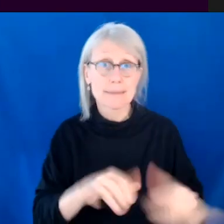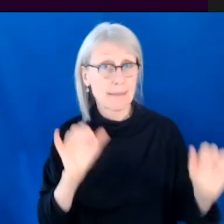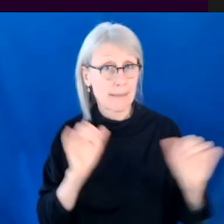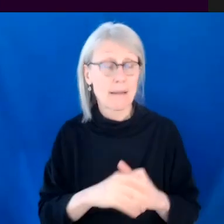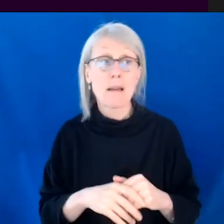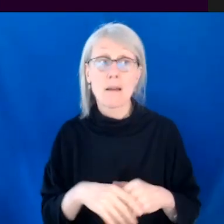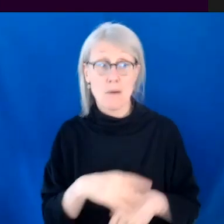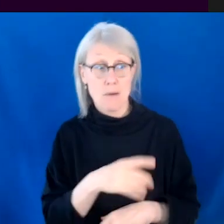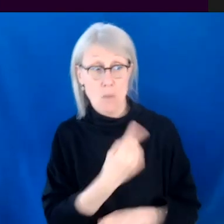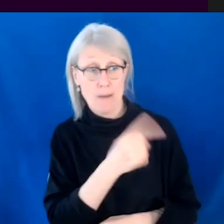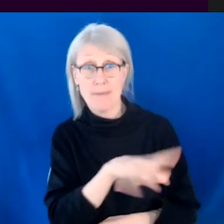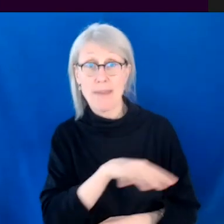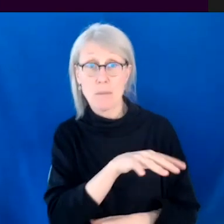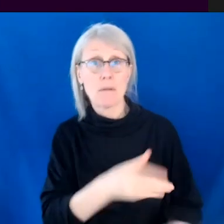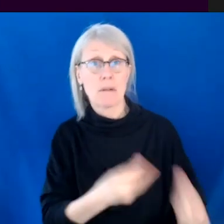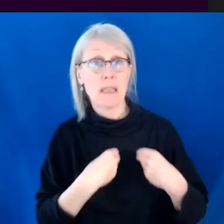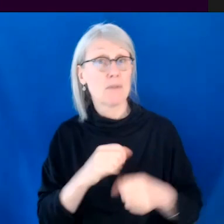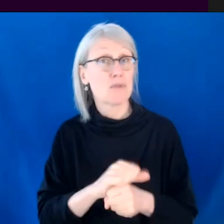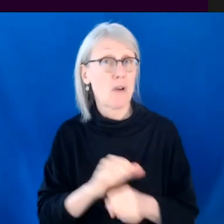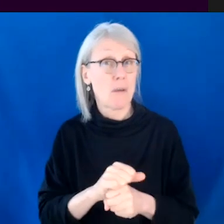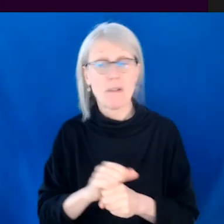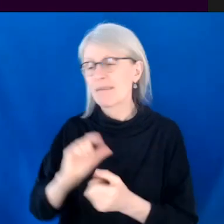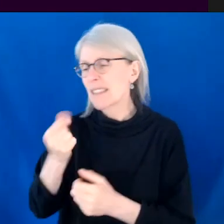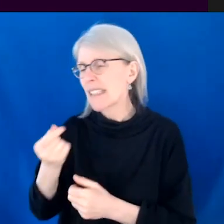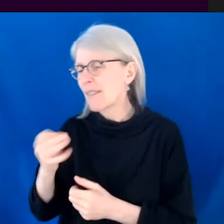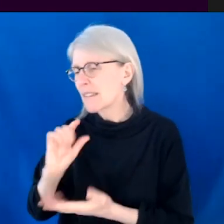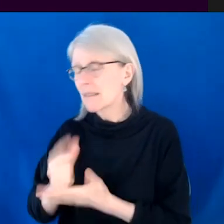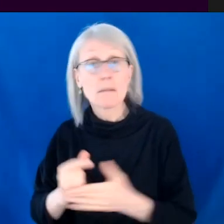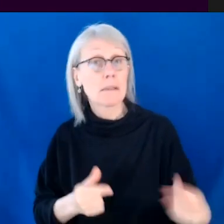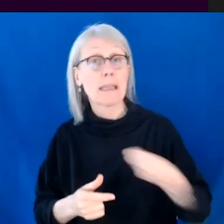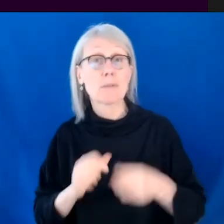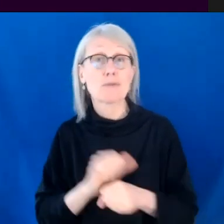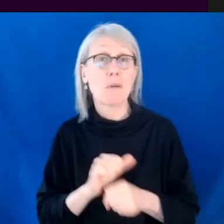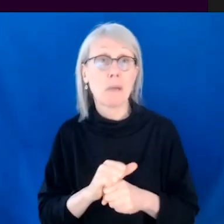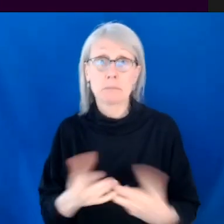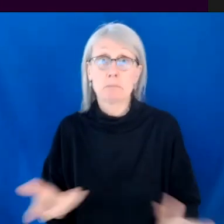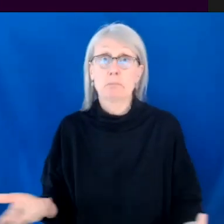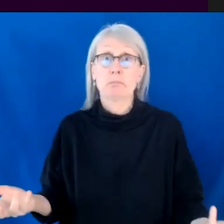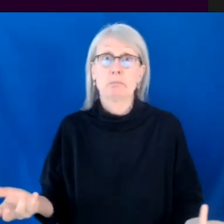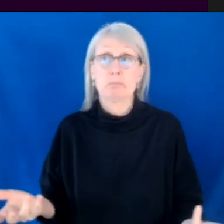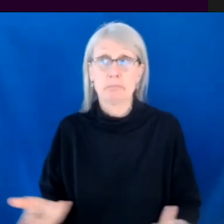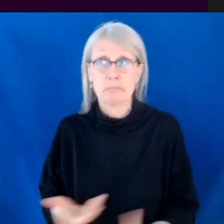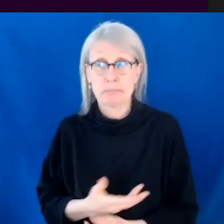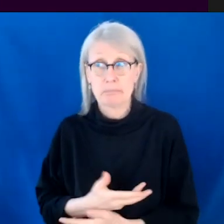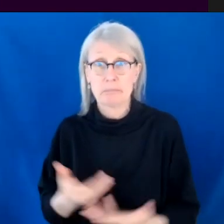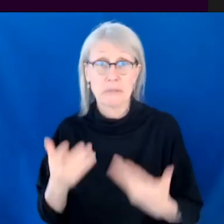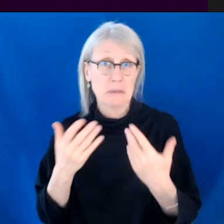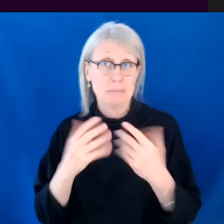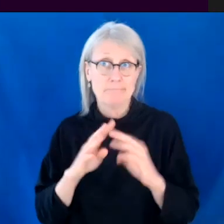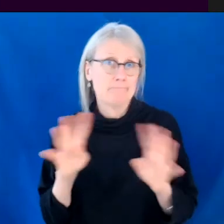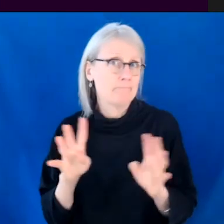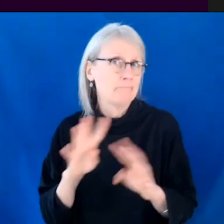gave me a job like after I graduated from the CFC. So you really never know, um, what contact you have that is going to come